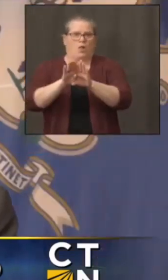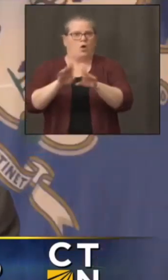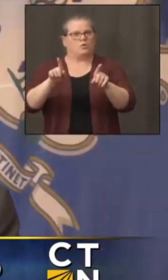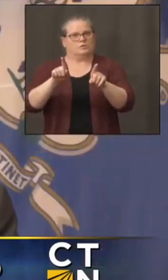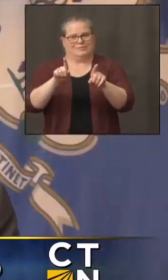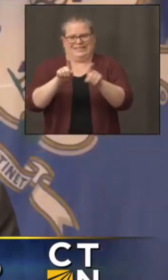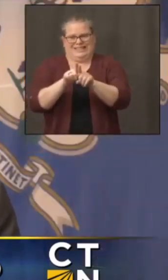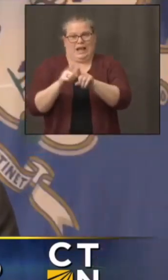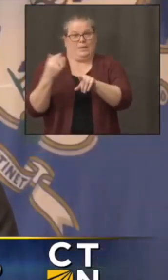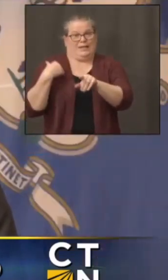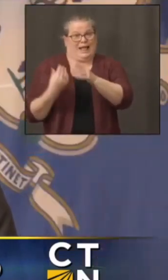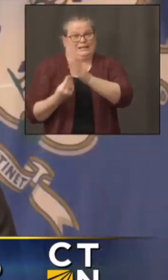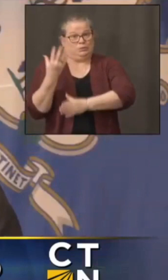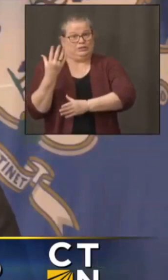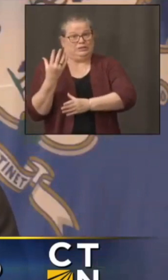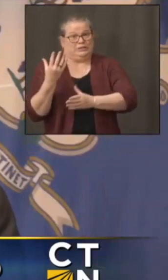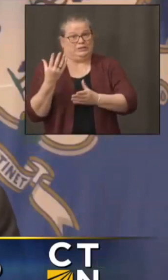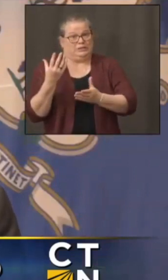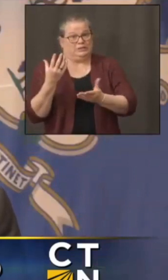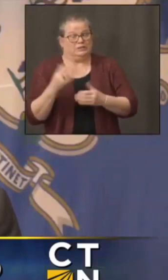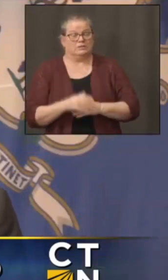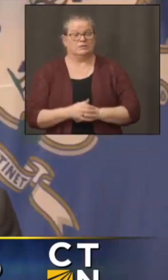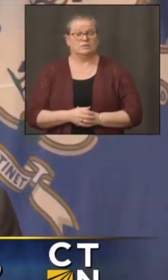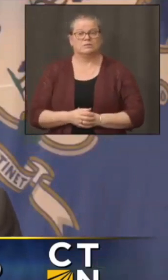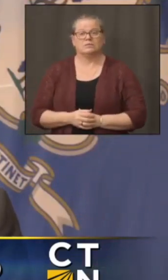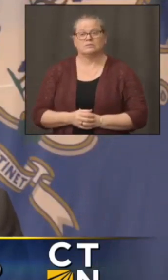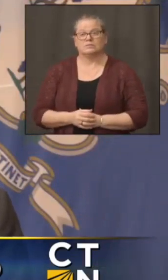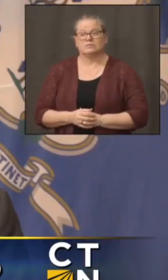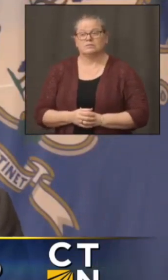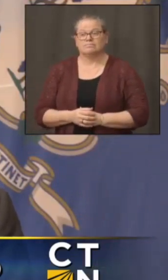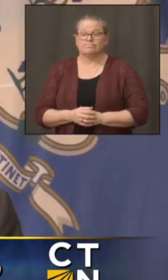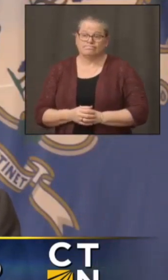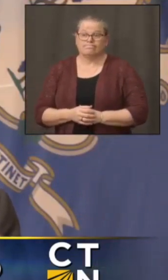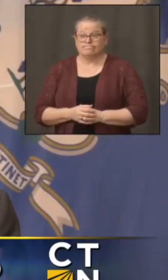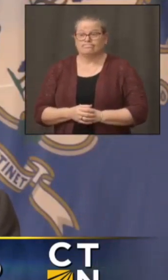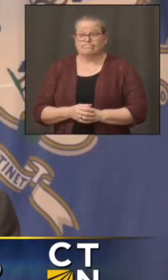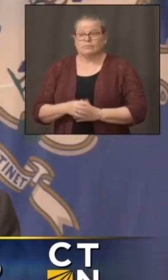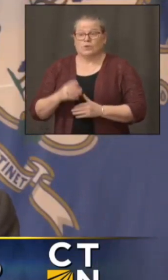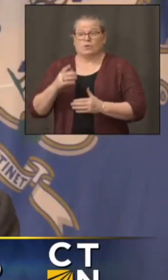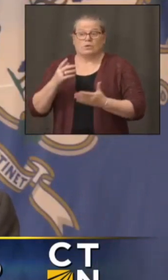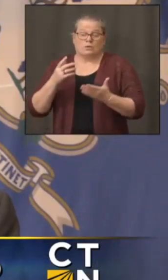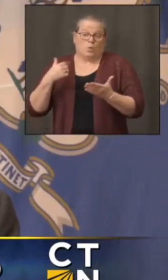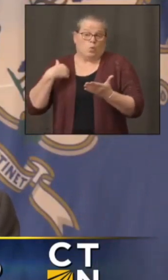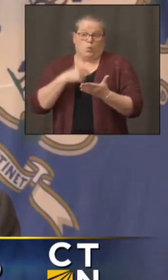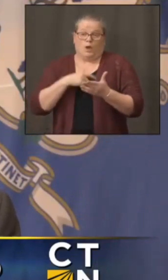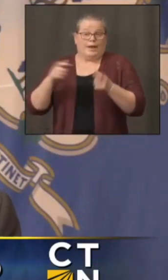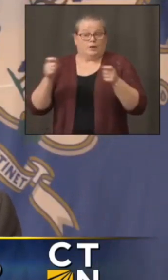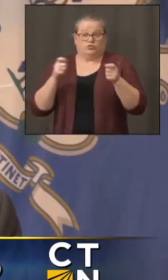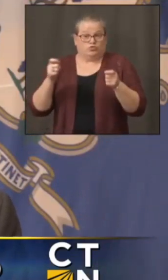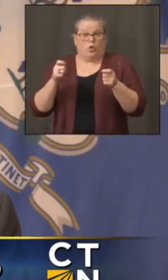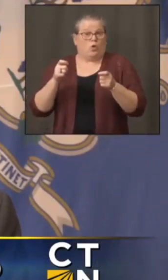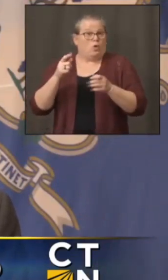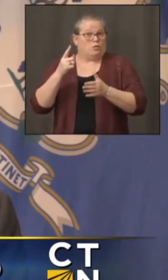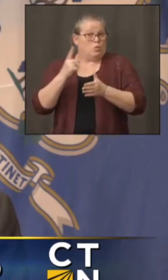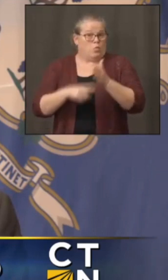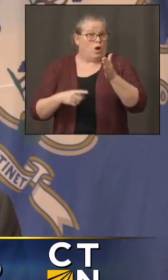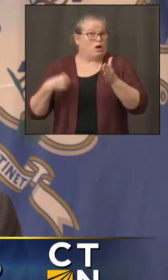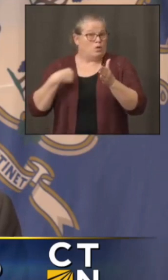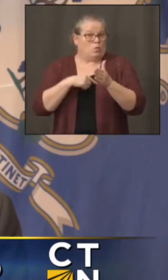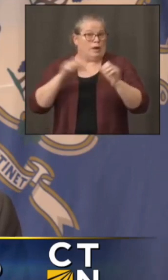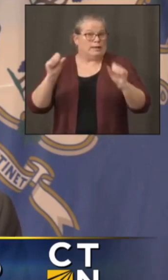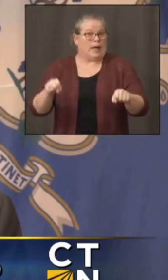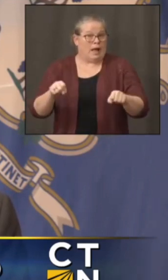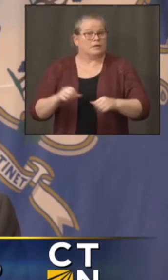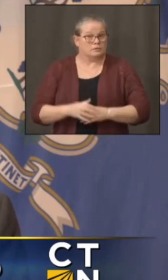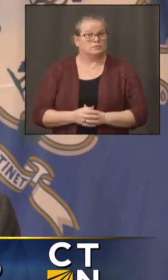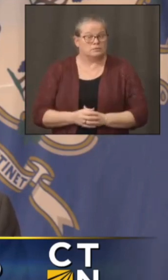we control what we can control just to be blunt about it um our behavior has a real impact on what goes on and i